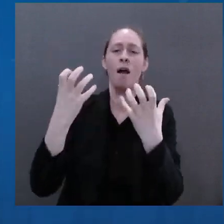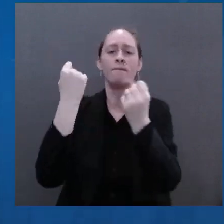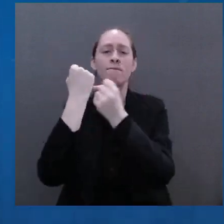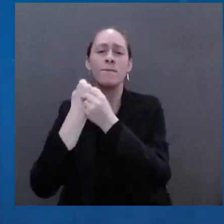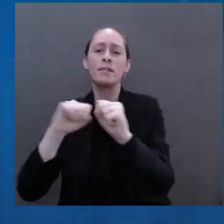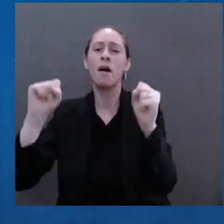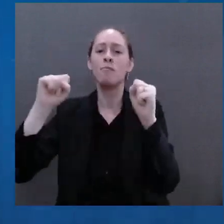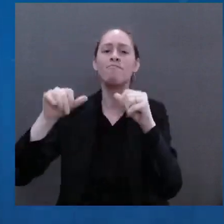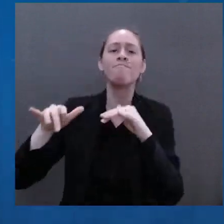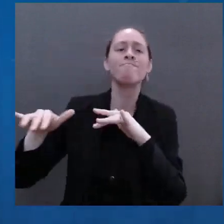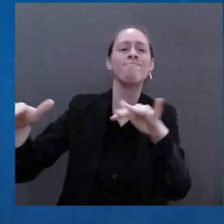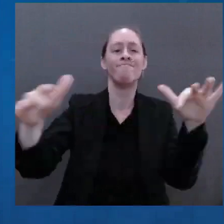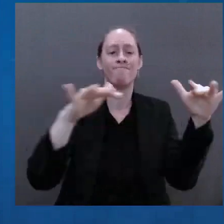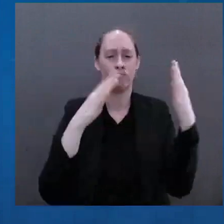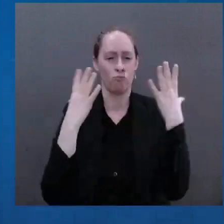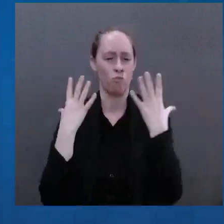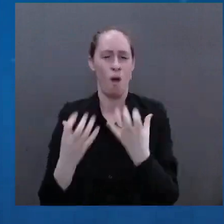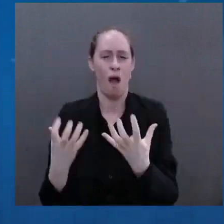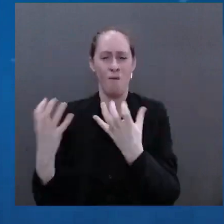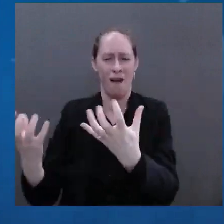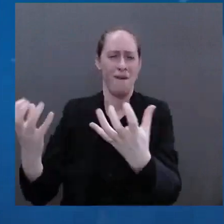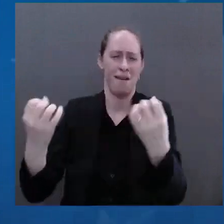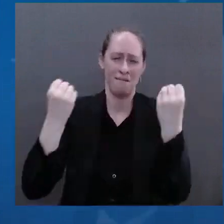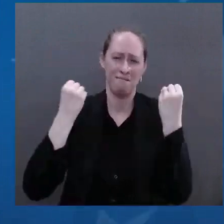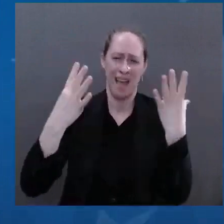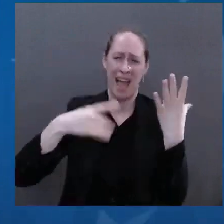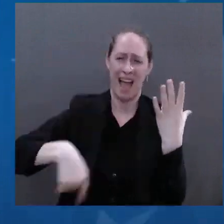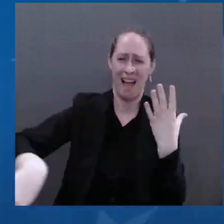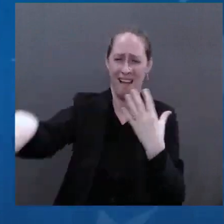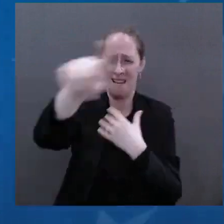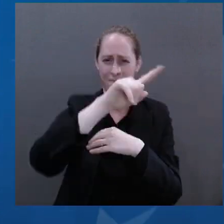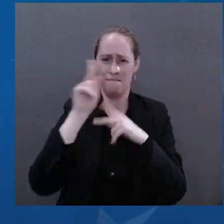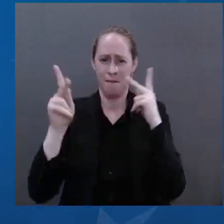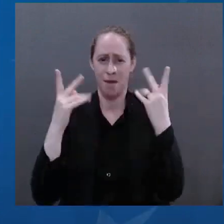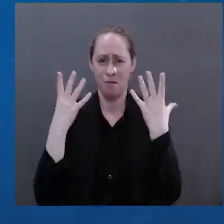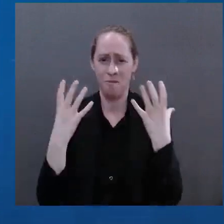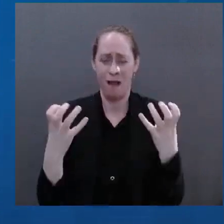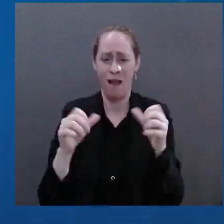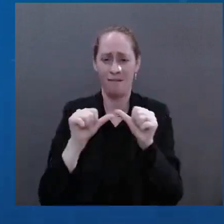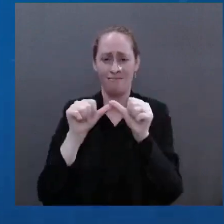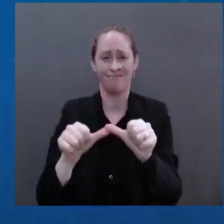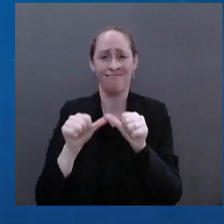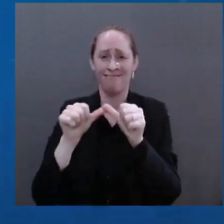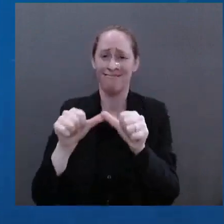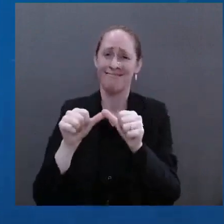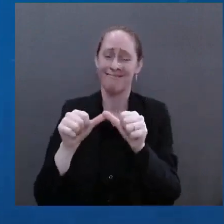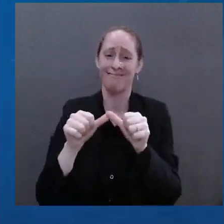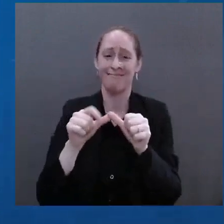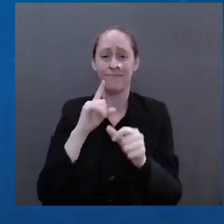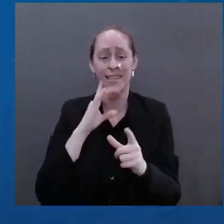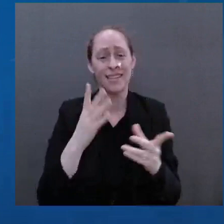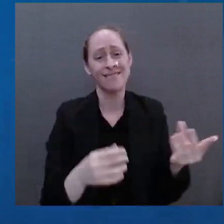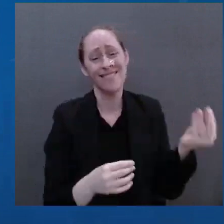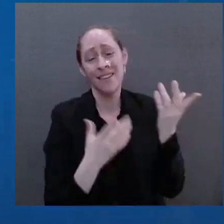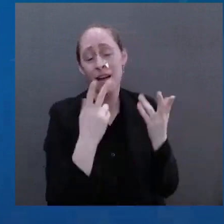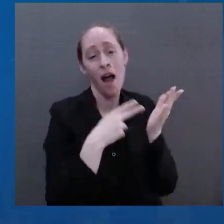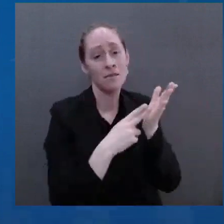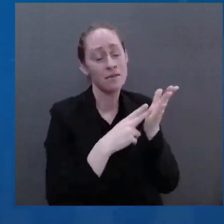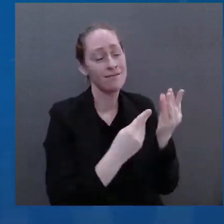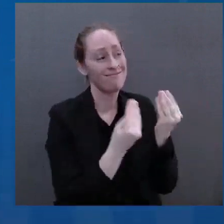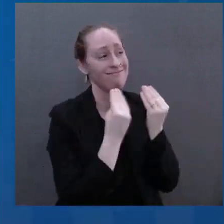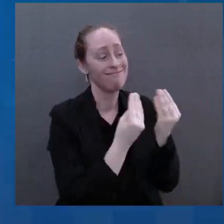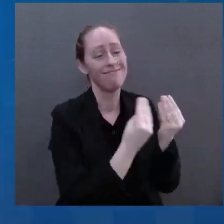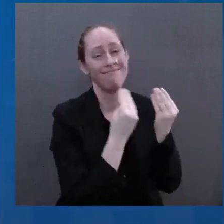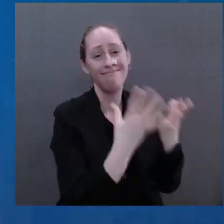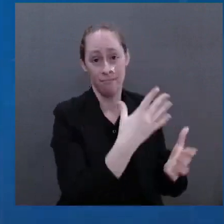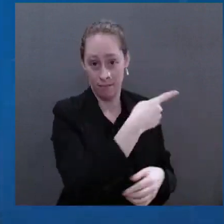this man cannot remain in power. God bless you all, and may God defend our freedom, and may